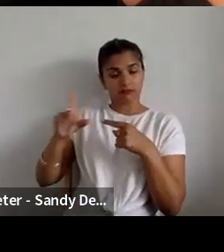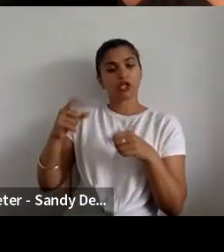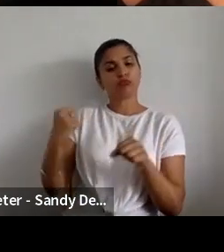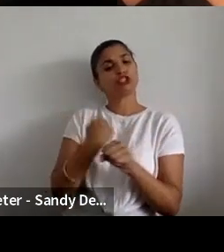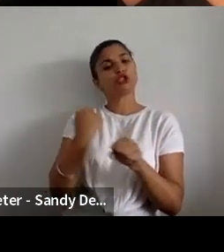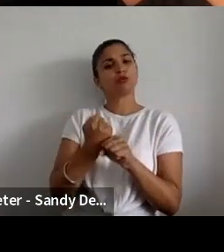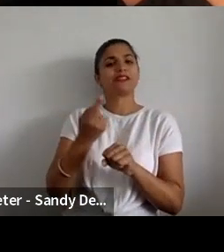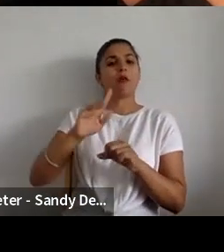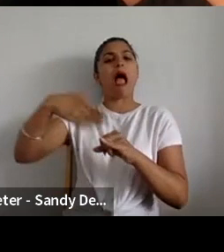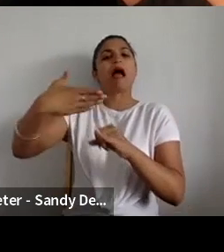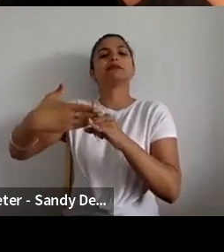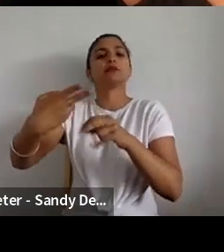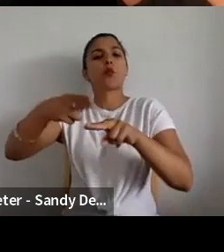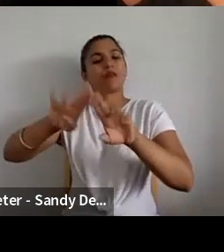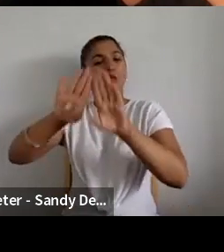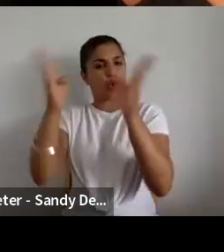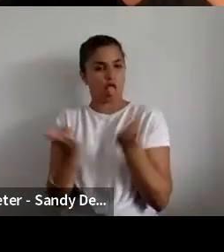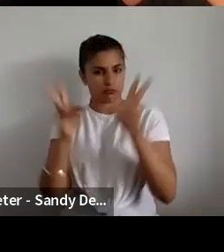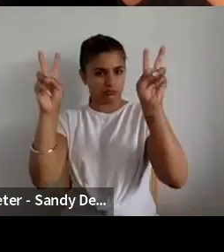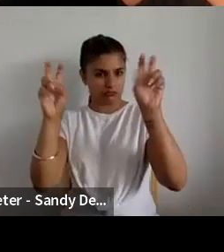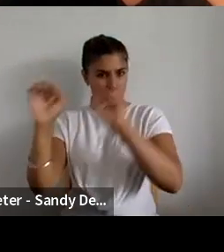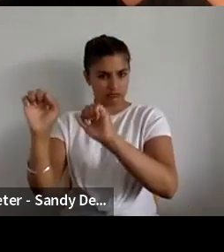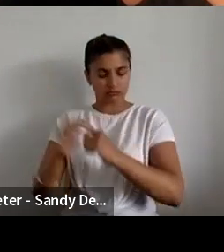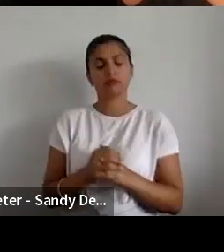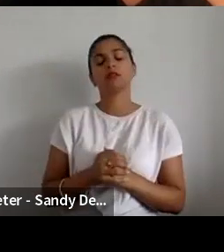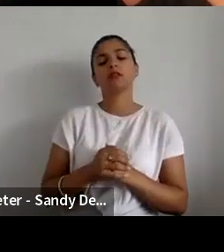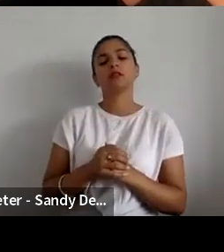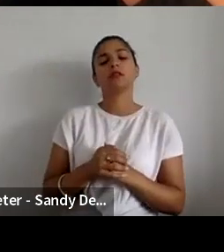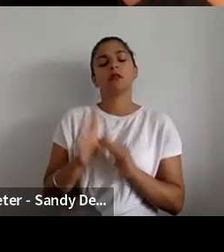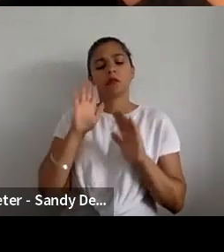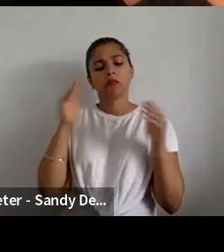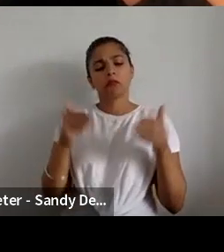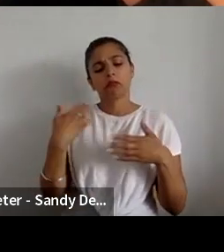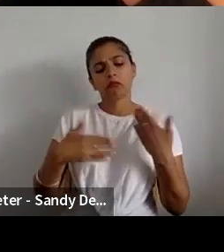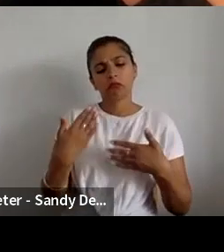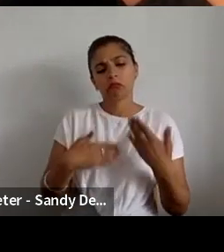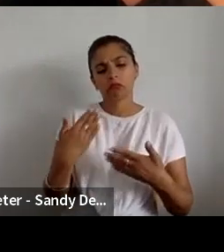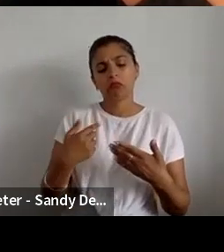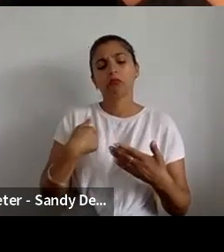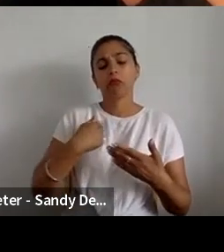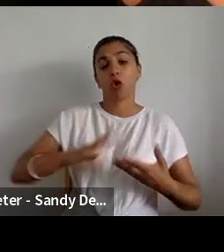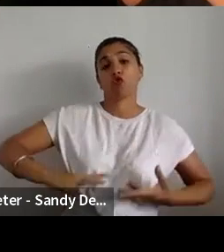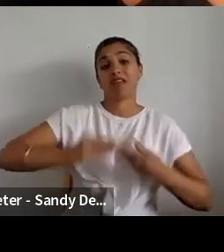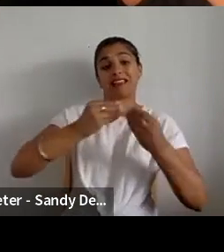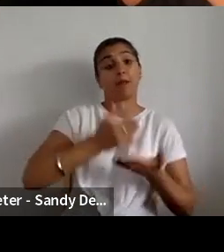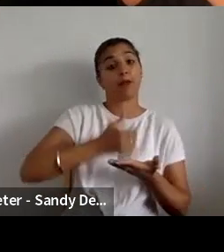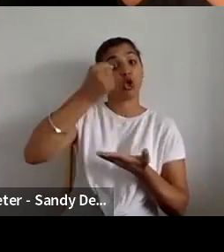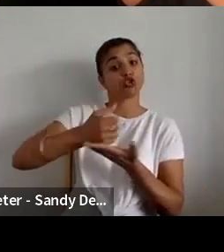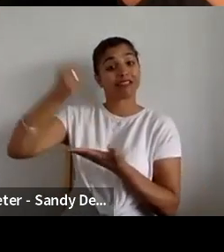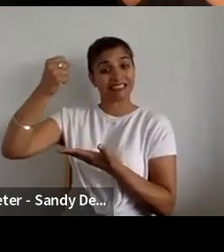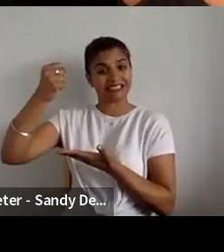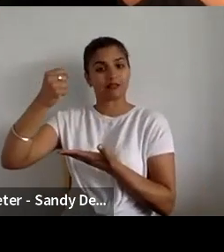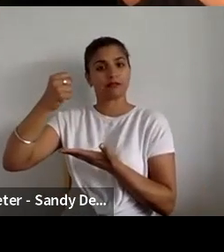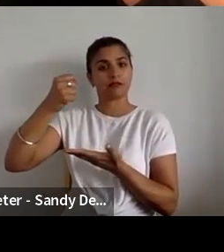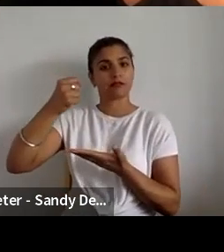and this was to look at this dilemma and as part of that we created some bursaries that were called Shits Hit the Fam